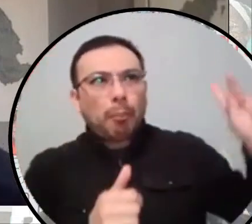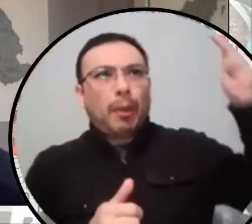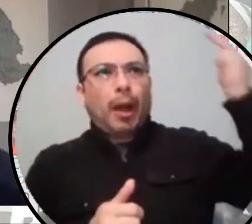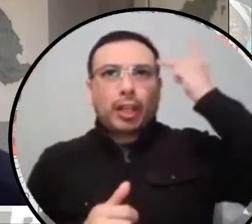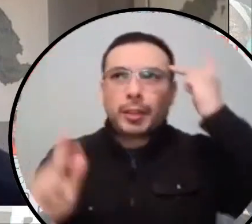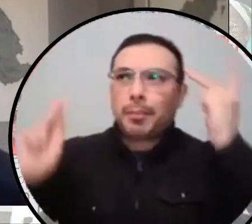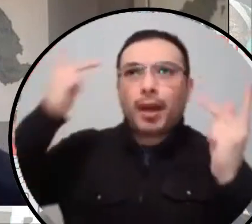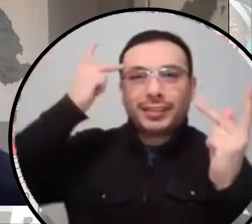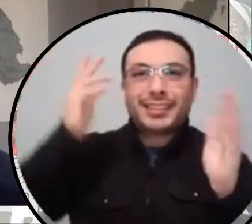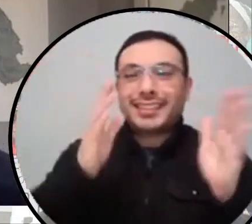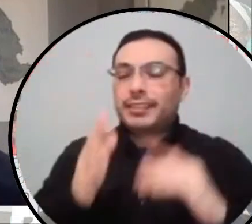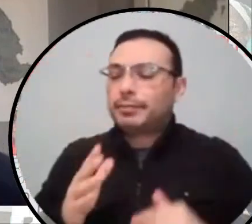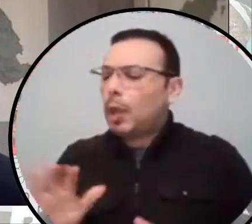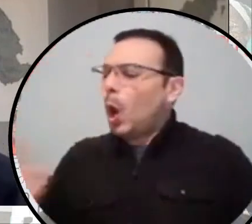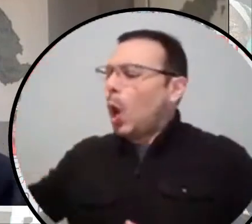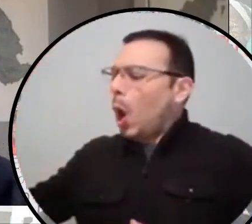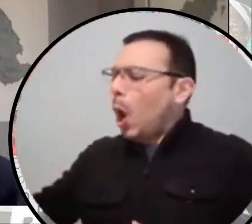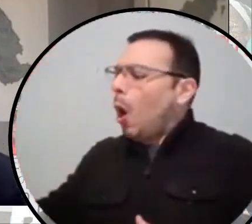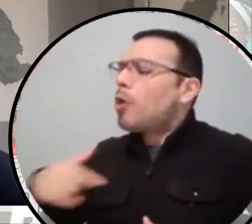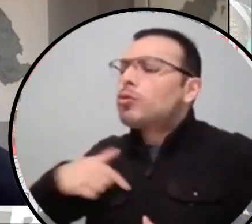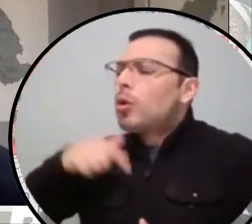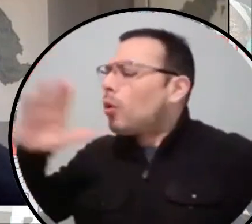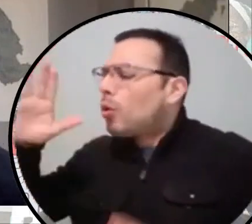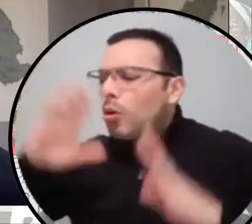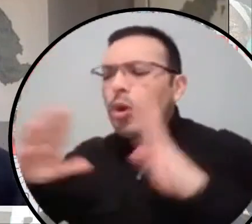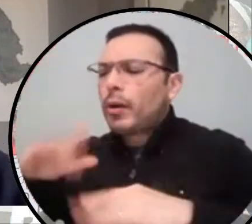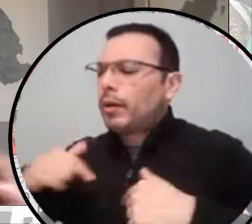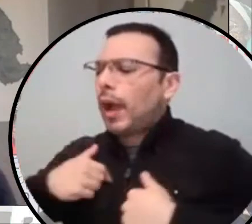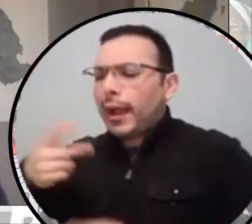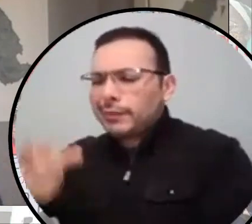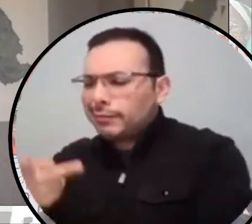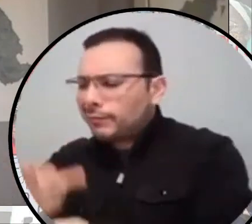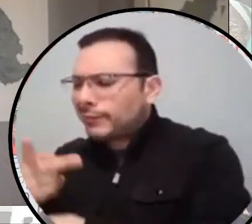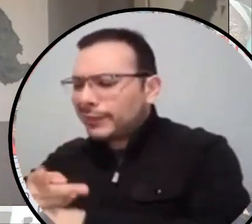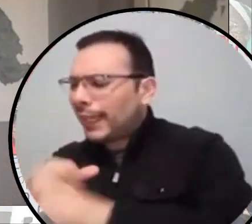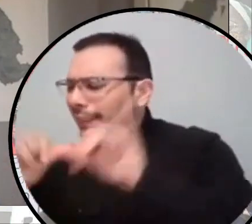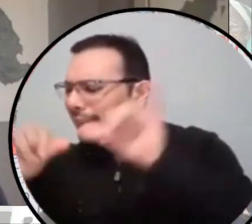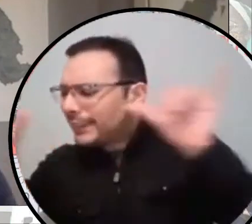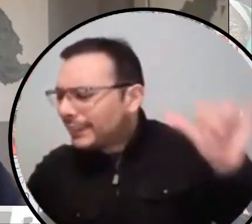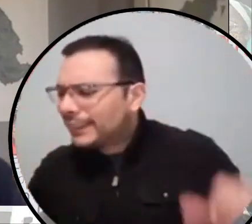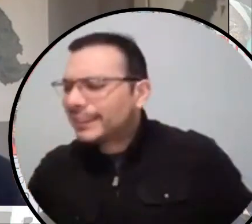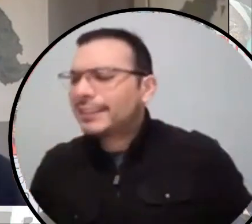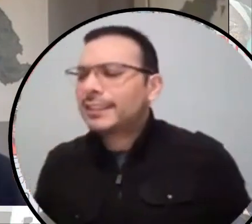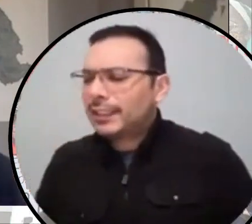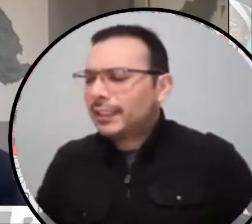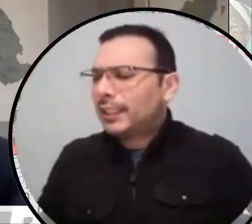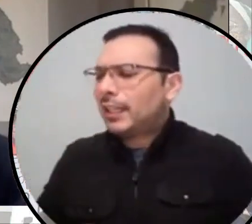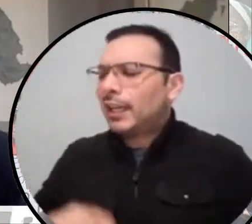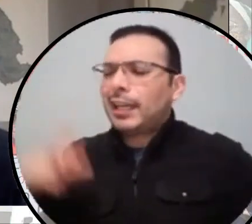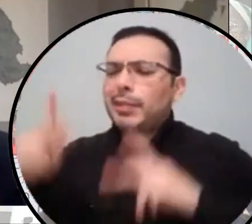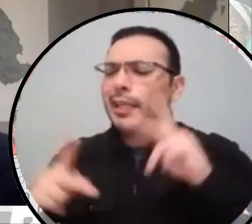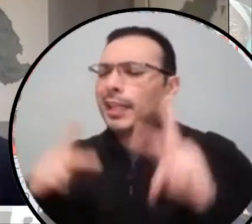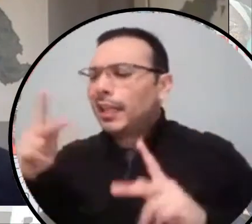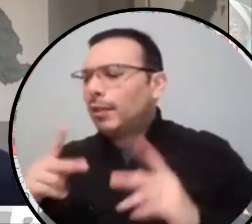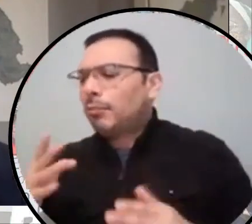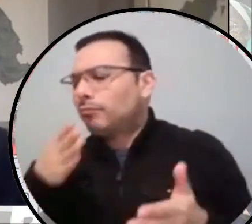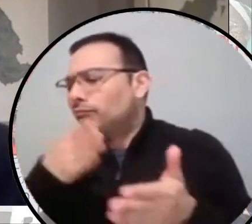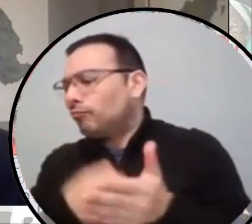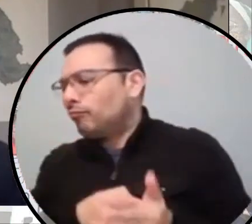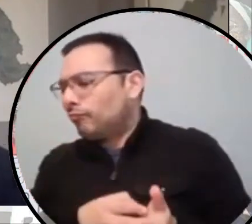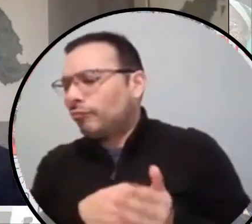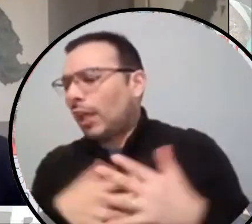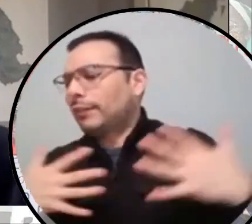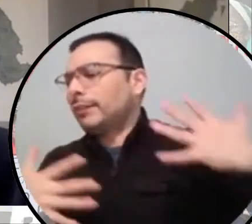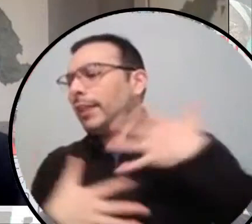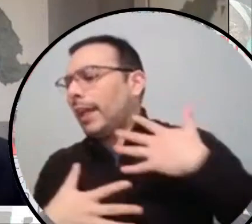complaints about the racism of this system or the brutal medical neglect or the transphobia of the system or whatever. Don't worry, we'll take care of it. We'll